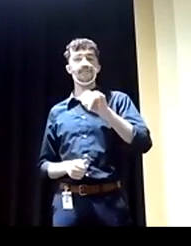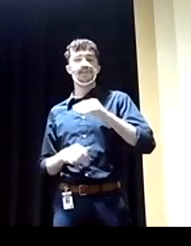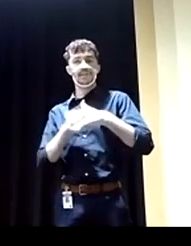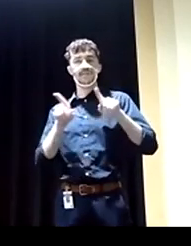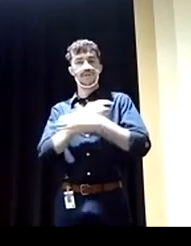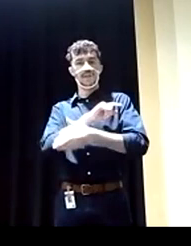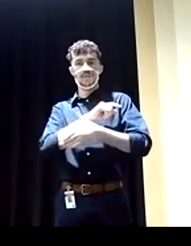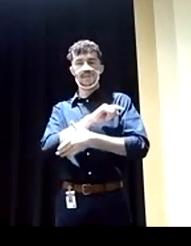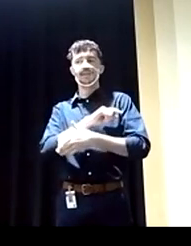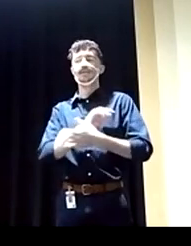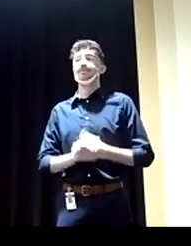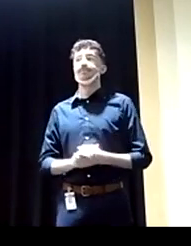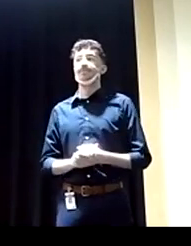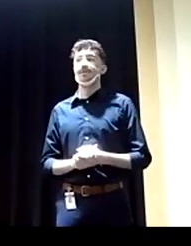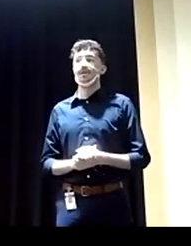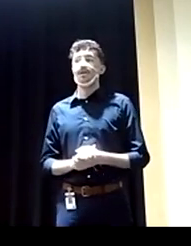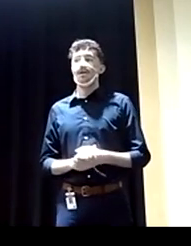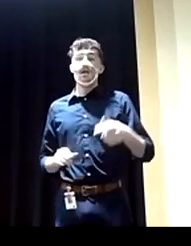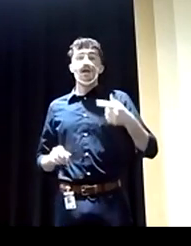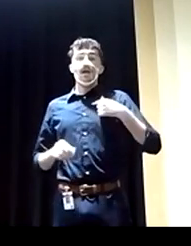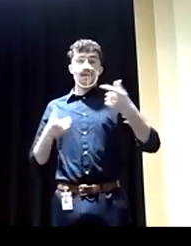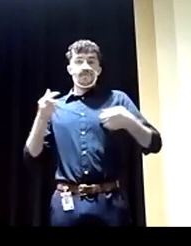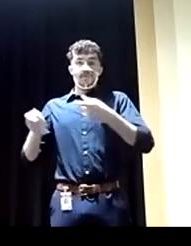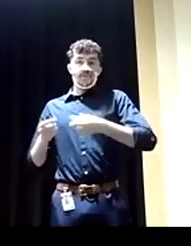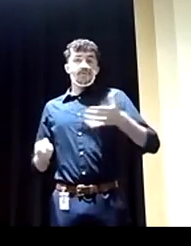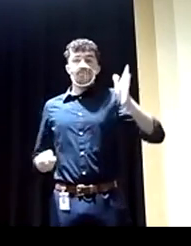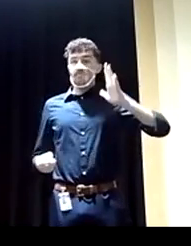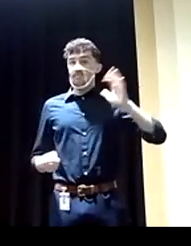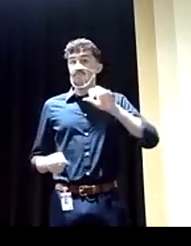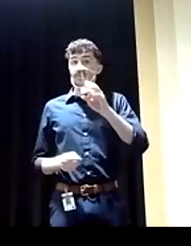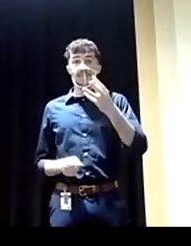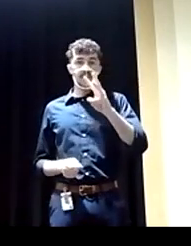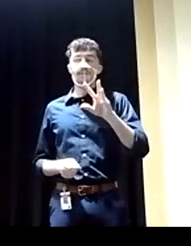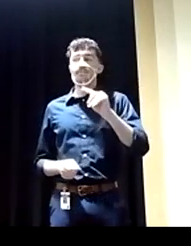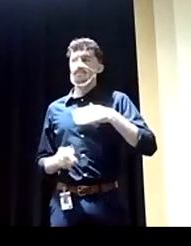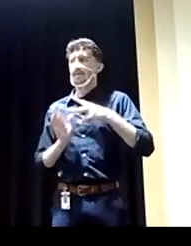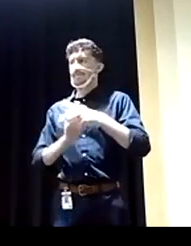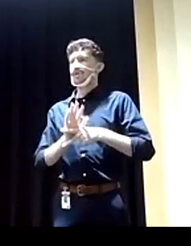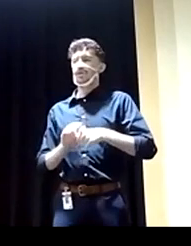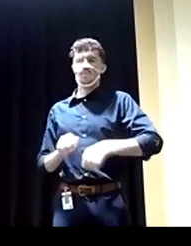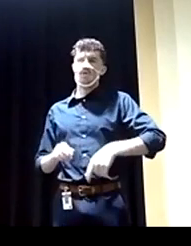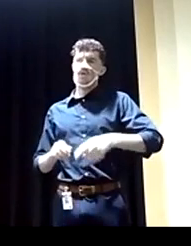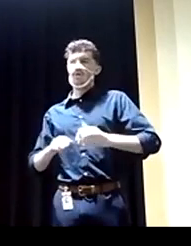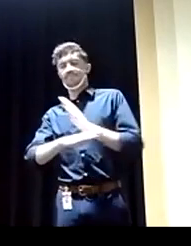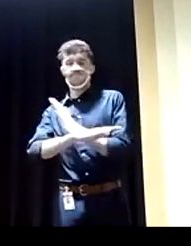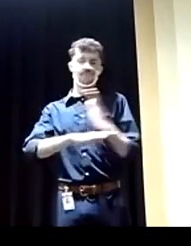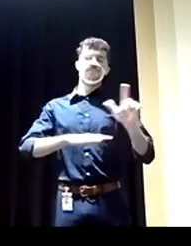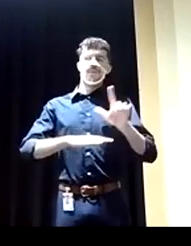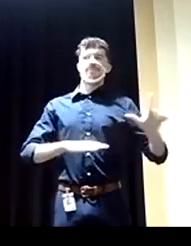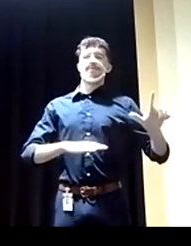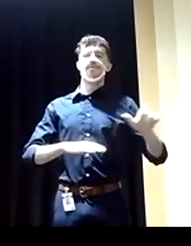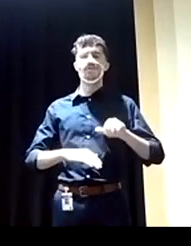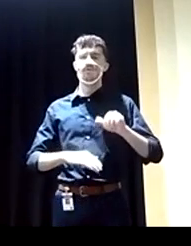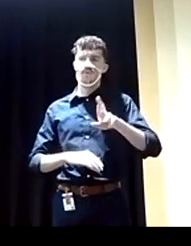I ran for the Senate for the first time back in 2016, and a lot of the policies I ran on were considered too left or too progressive.